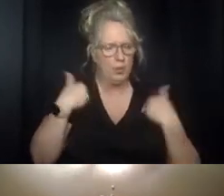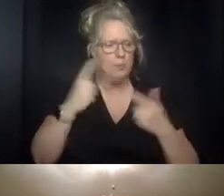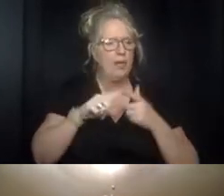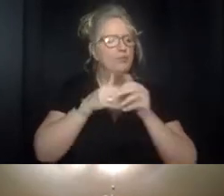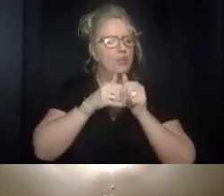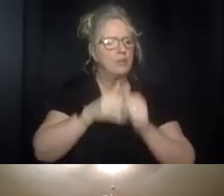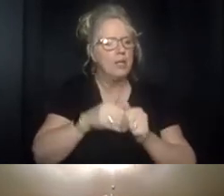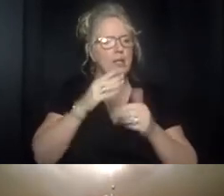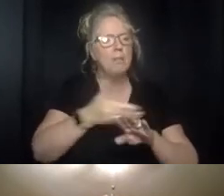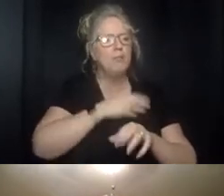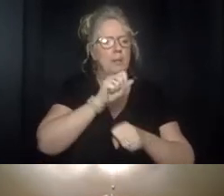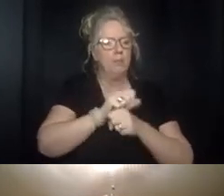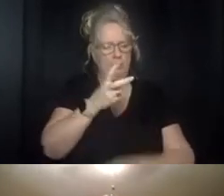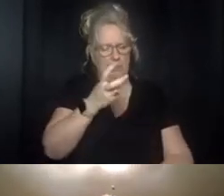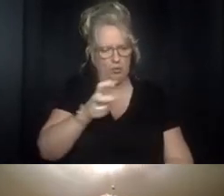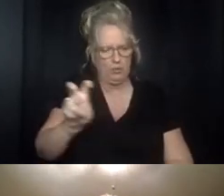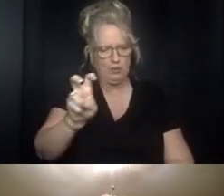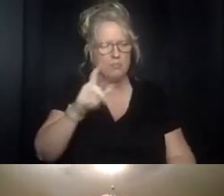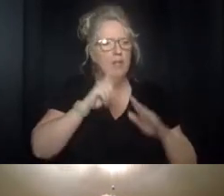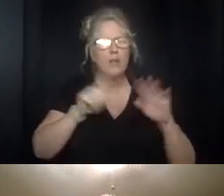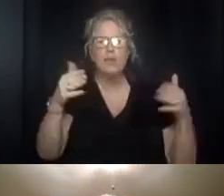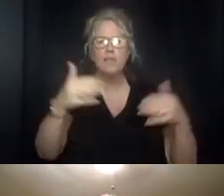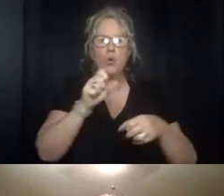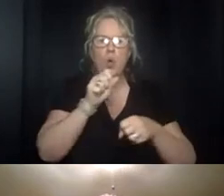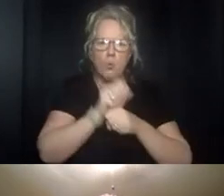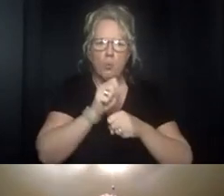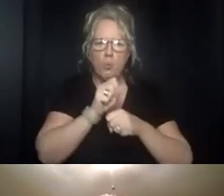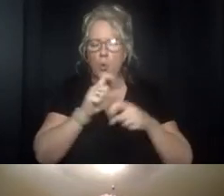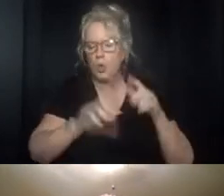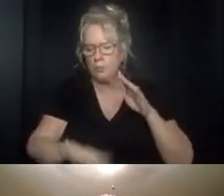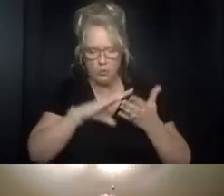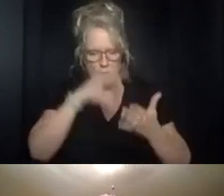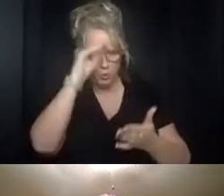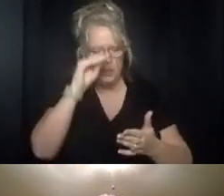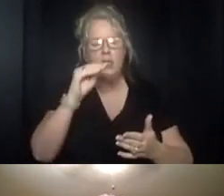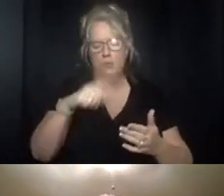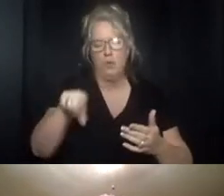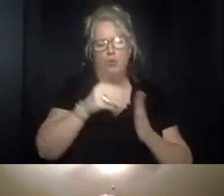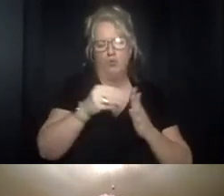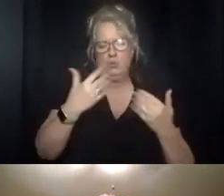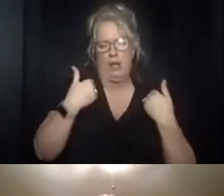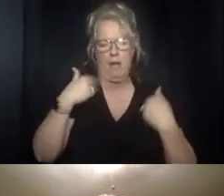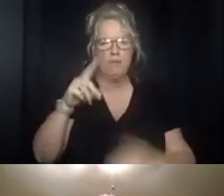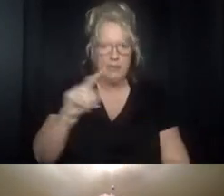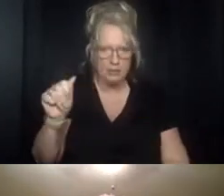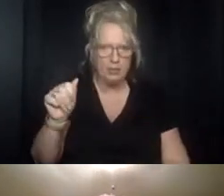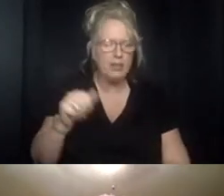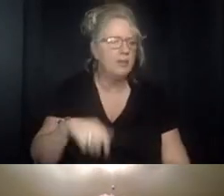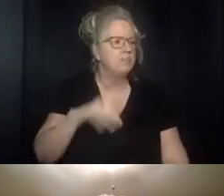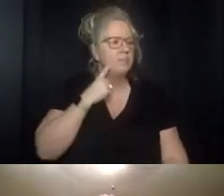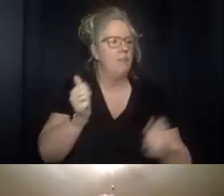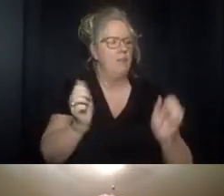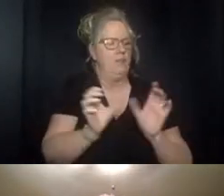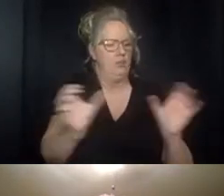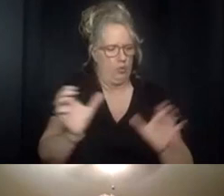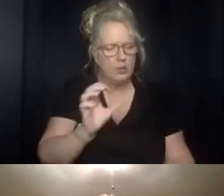-employment transition services program that focuses on work-based learning experiences for students with disabilities i'm also a certified work